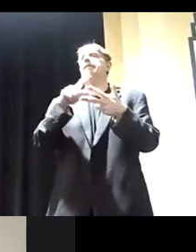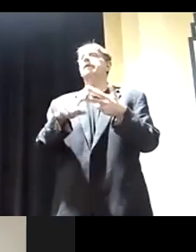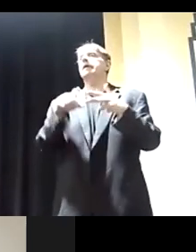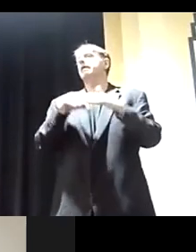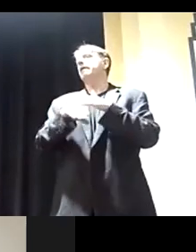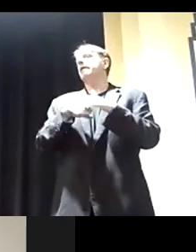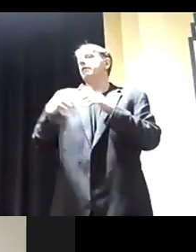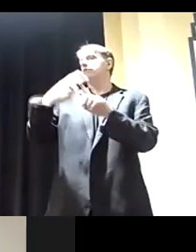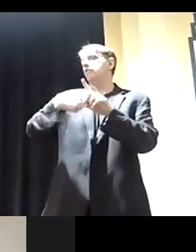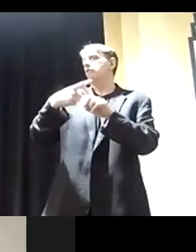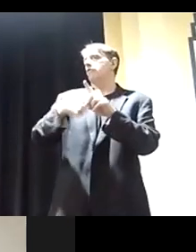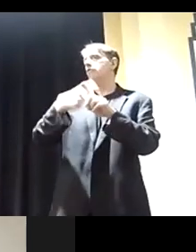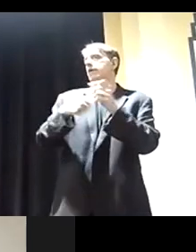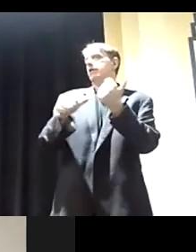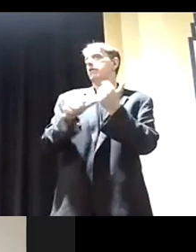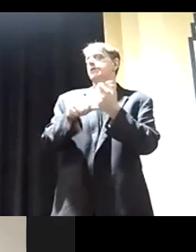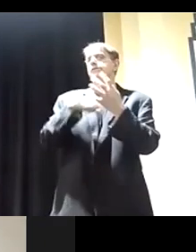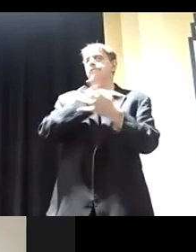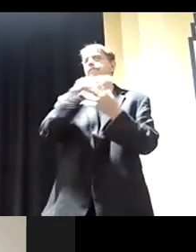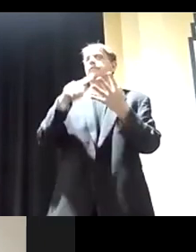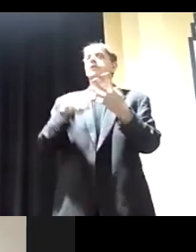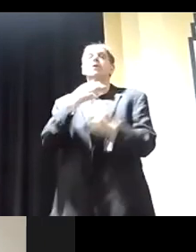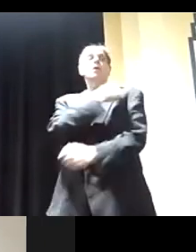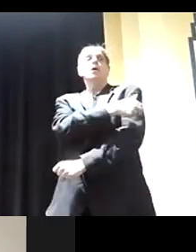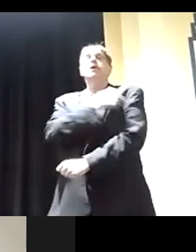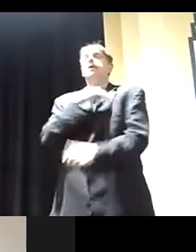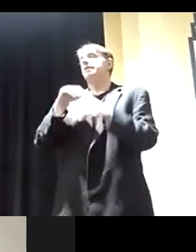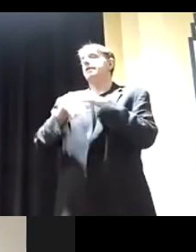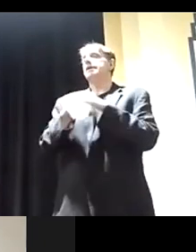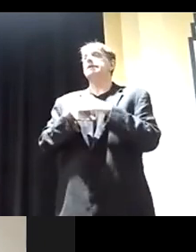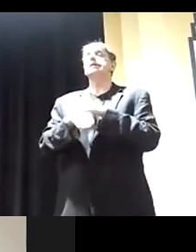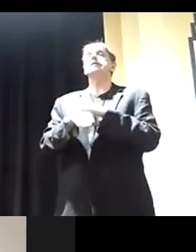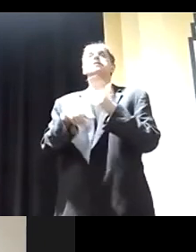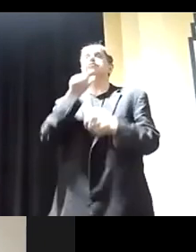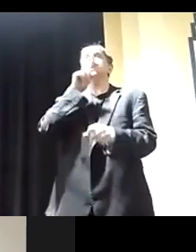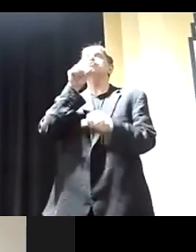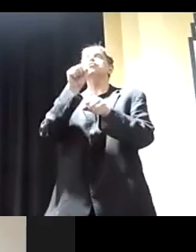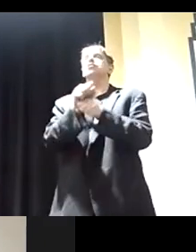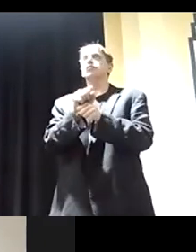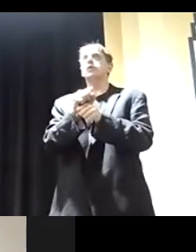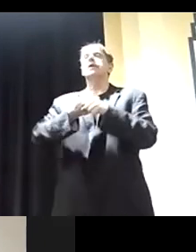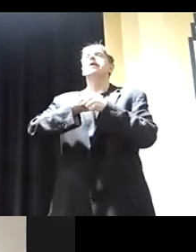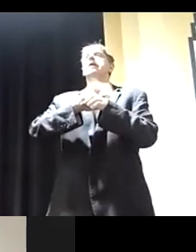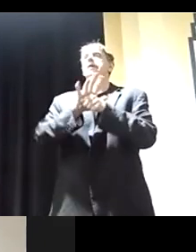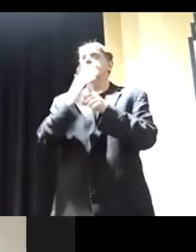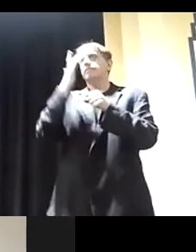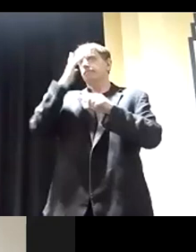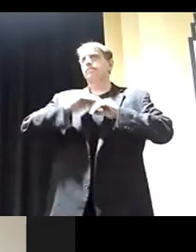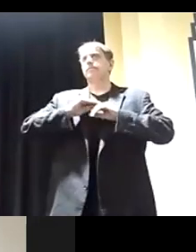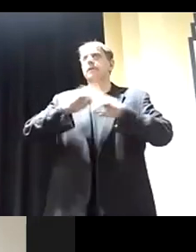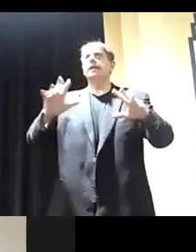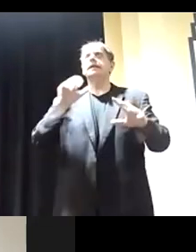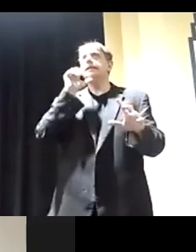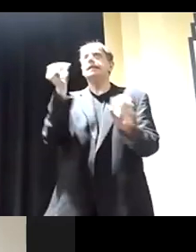rental assistance, whether it's access to hospitalization. And it's fundamentally true that the pandemic didn't